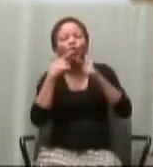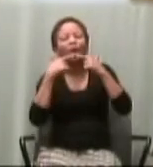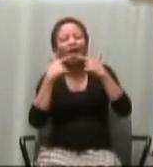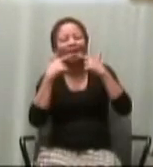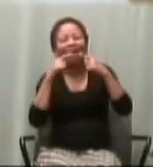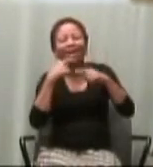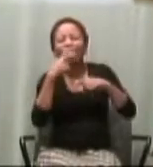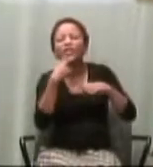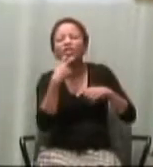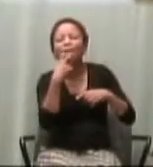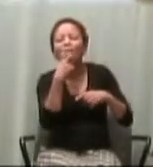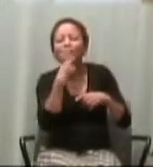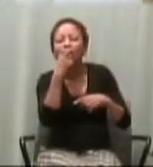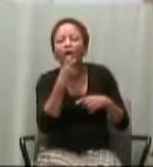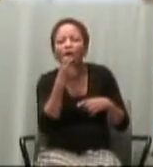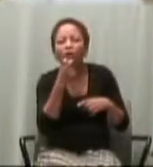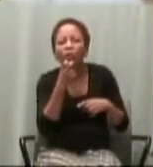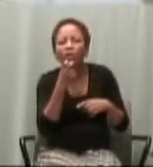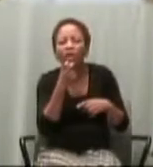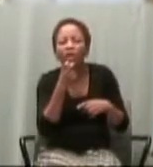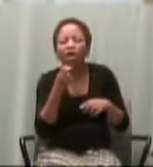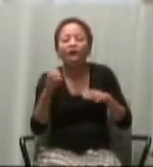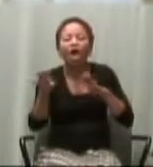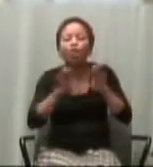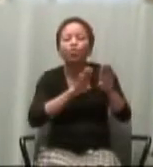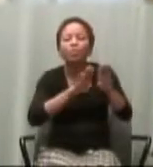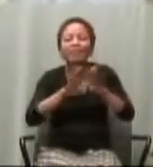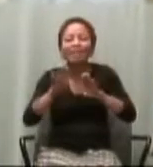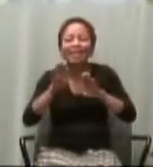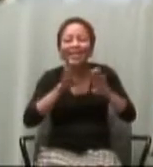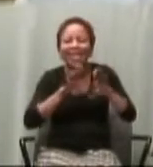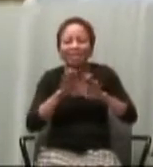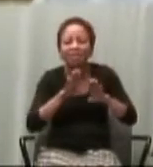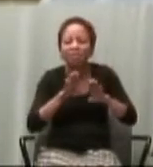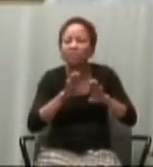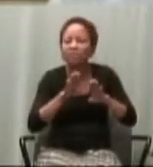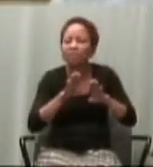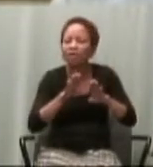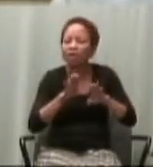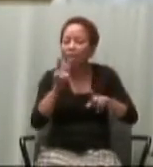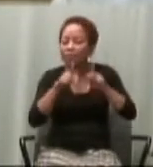ought to reflect a person who is baptized